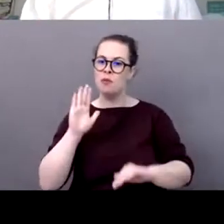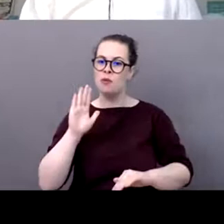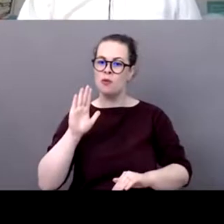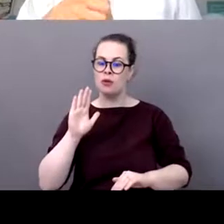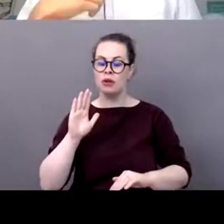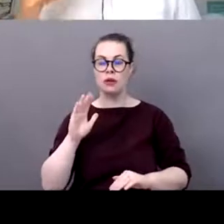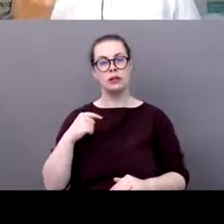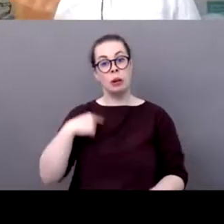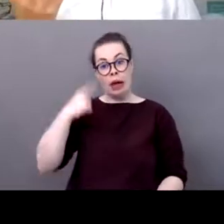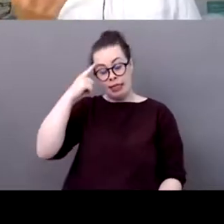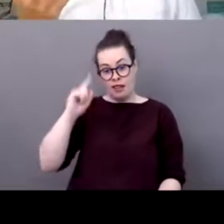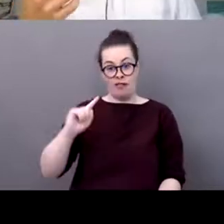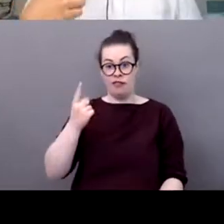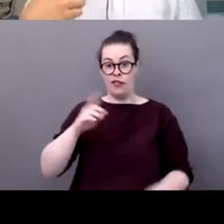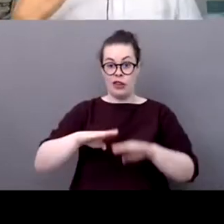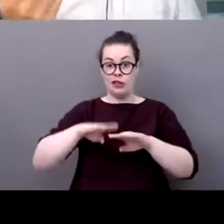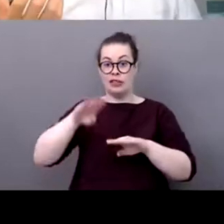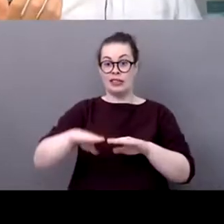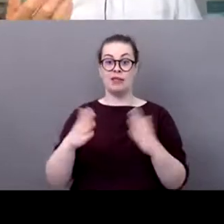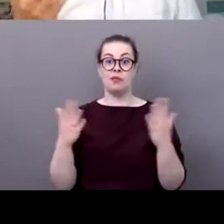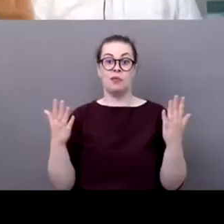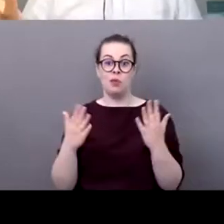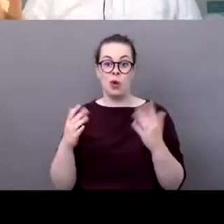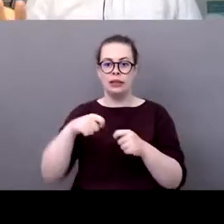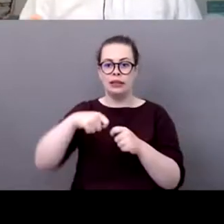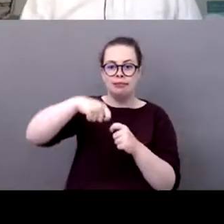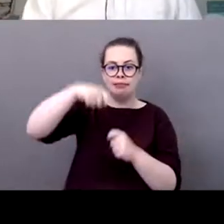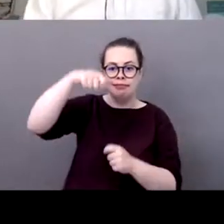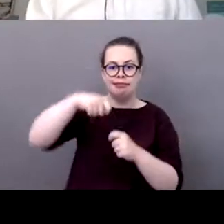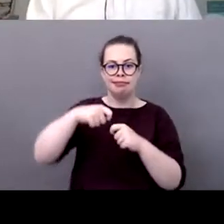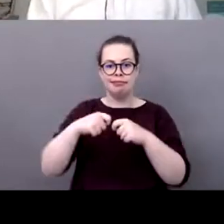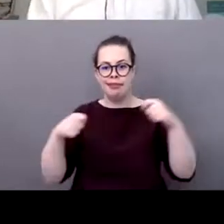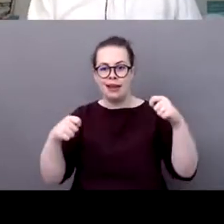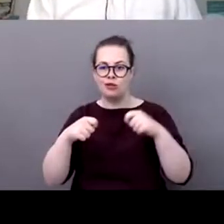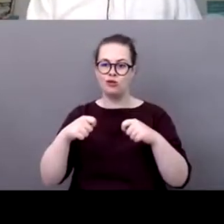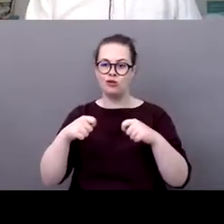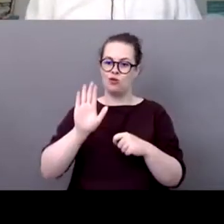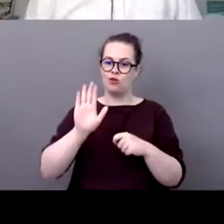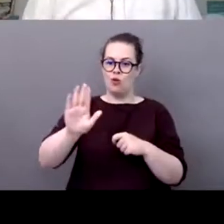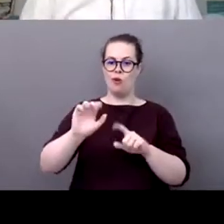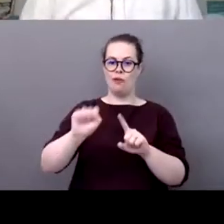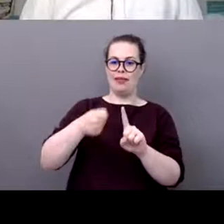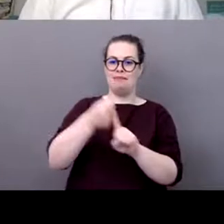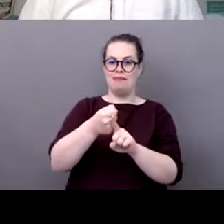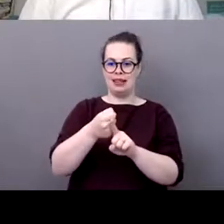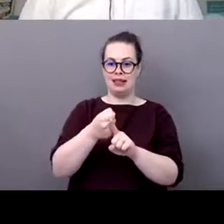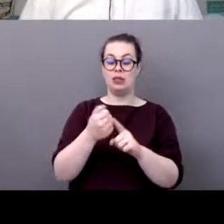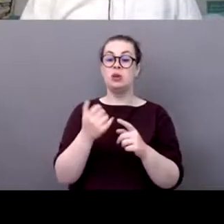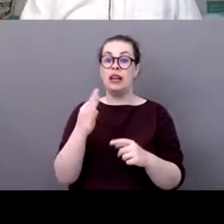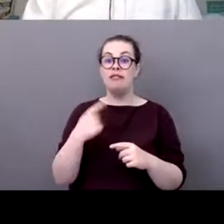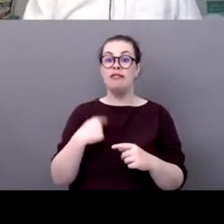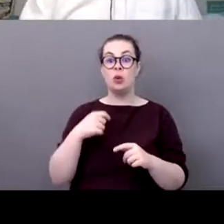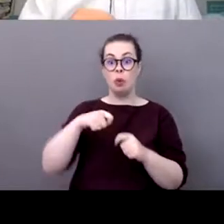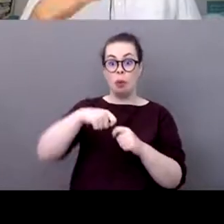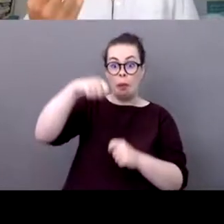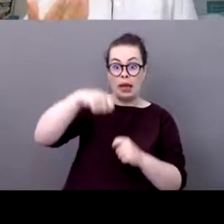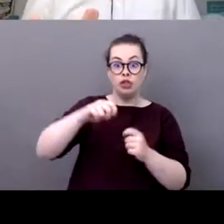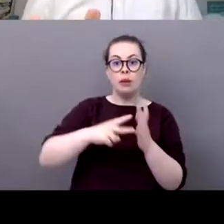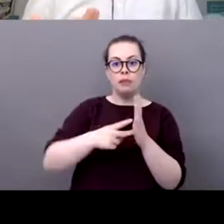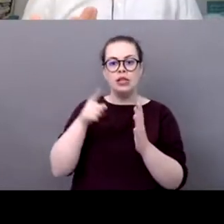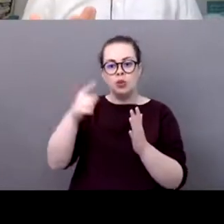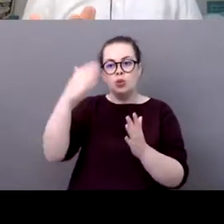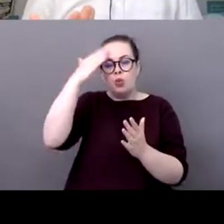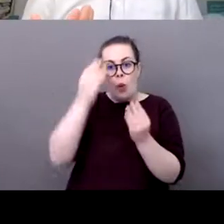because when you measure it you can actually understand it and that's what also uh you you were saying the second one would be to have a strong